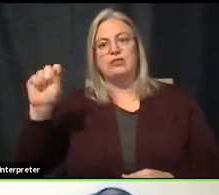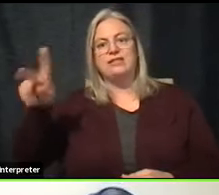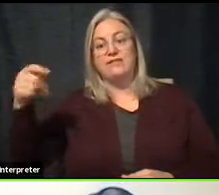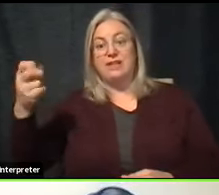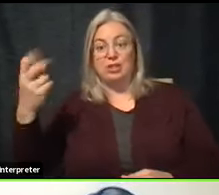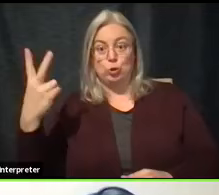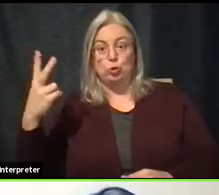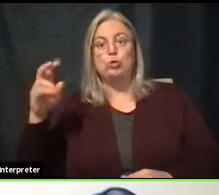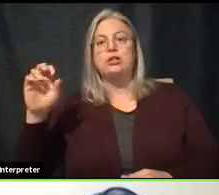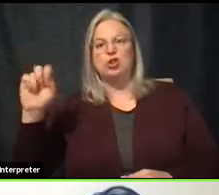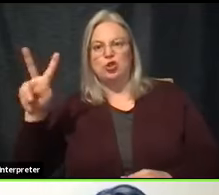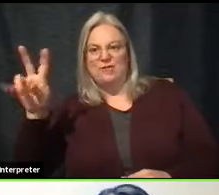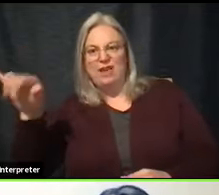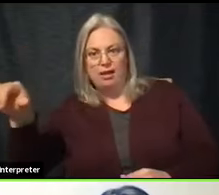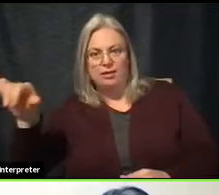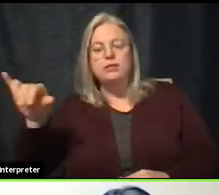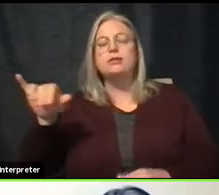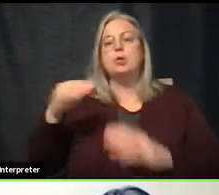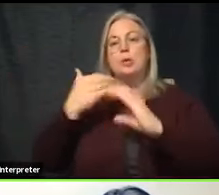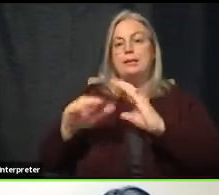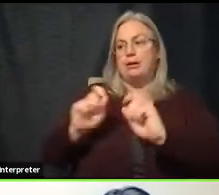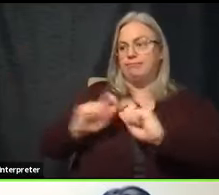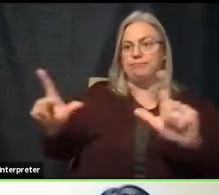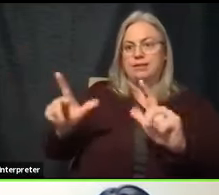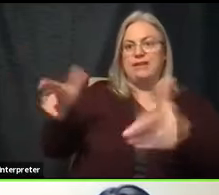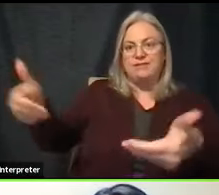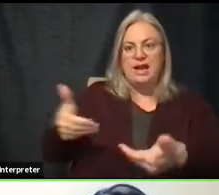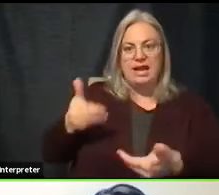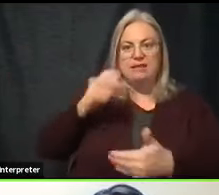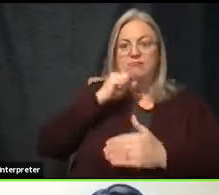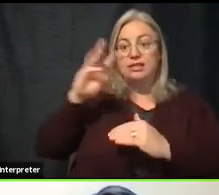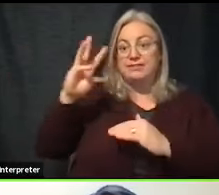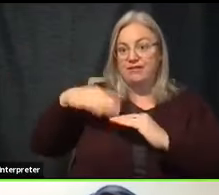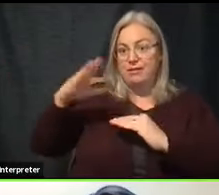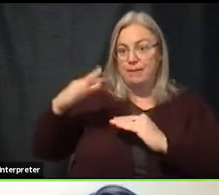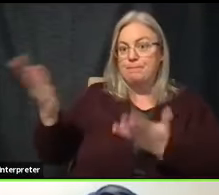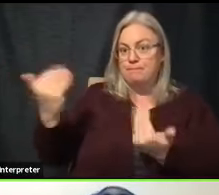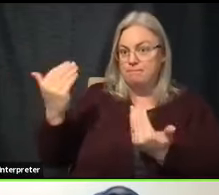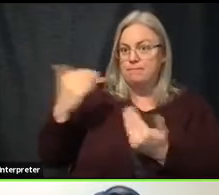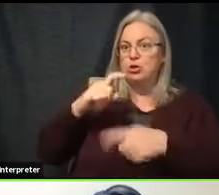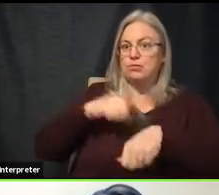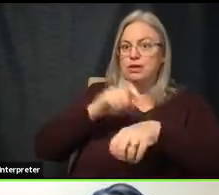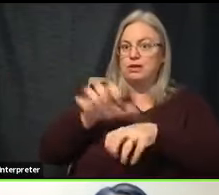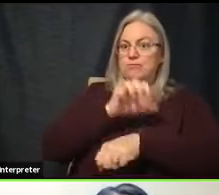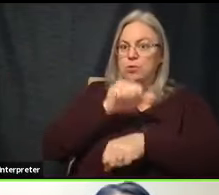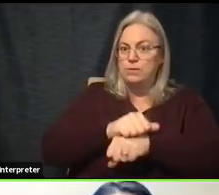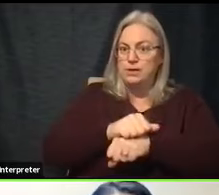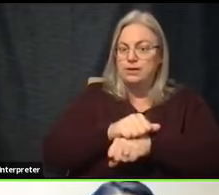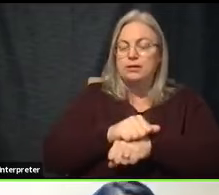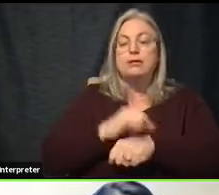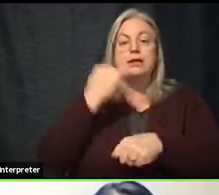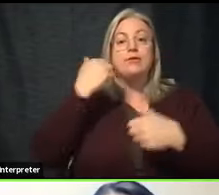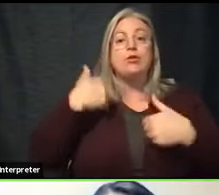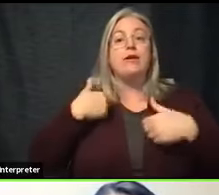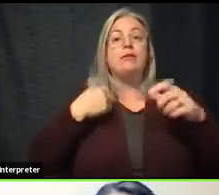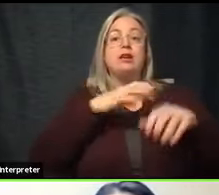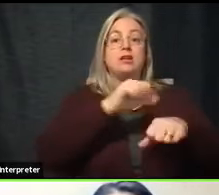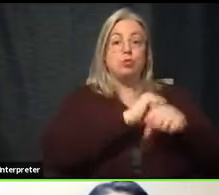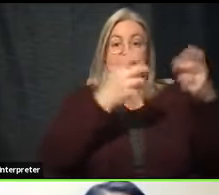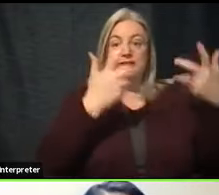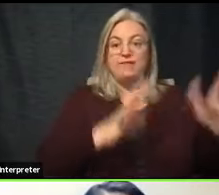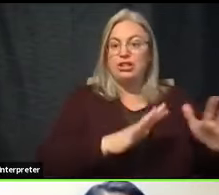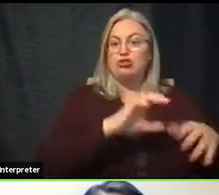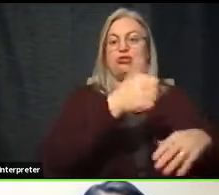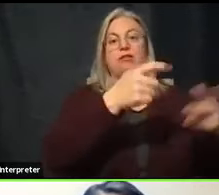As we're sending out these emails, inviting 65 and up for the vaccine appointments, if you have gotten an appointment at another location, a